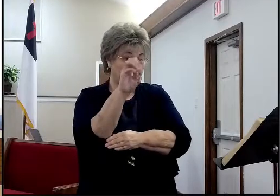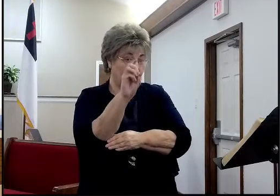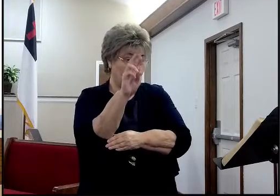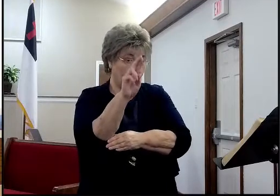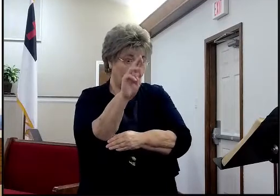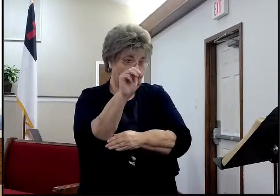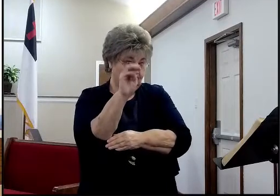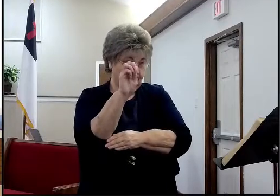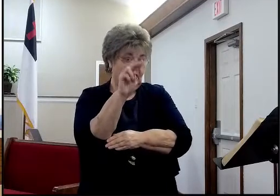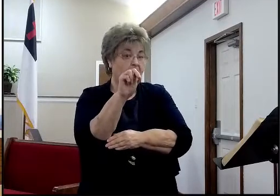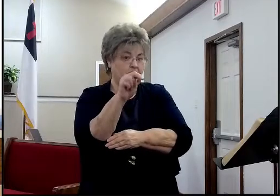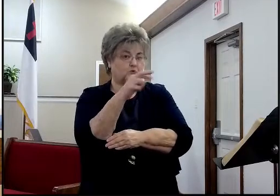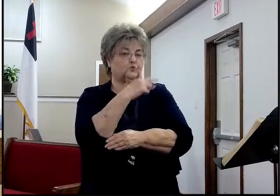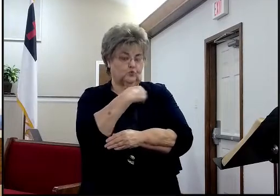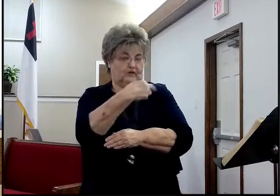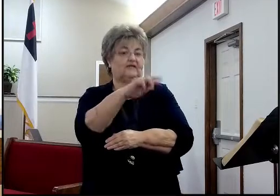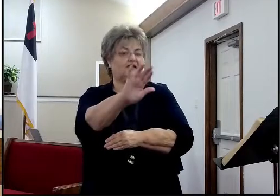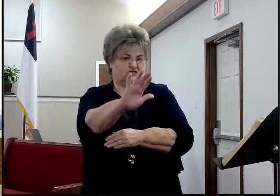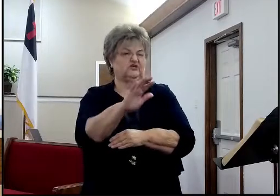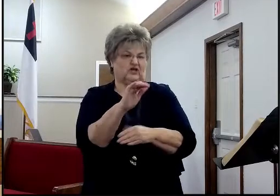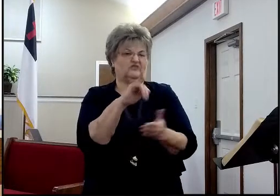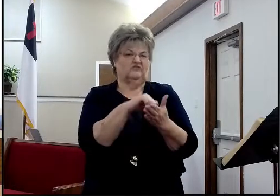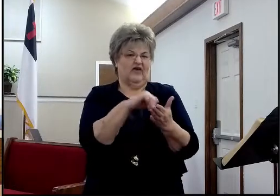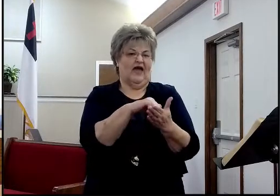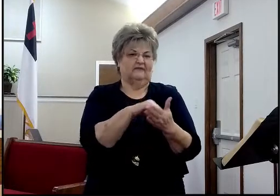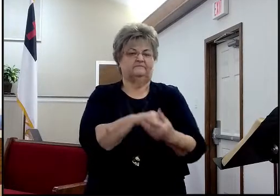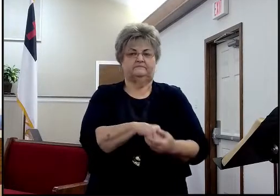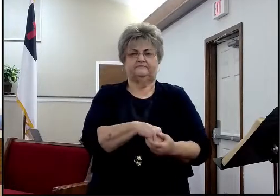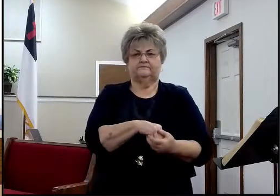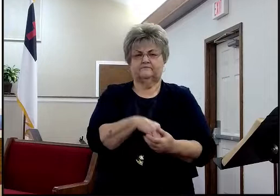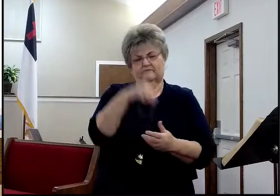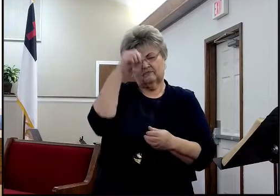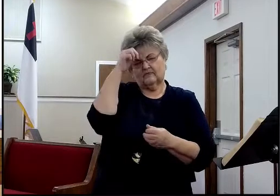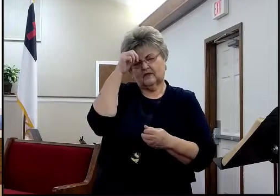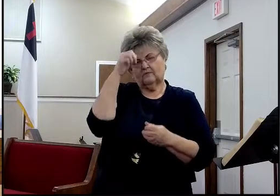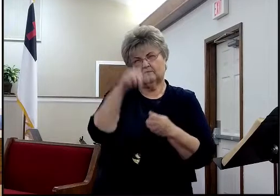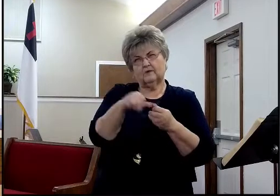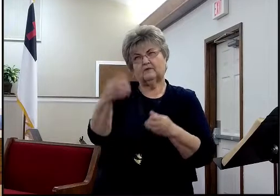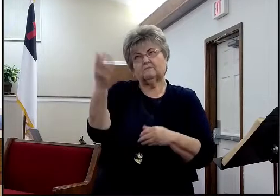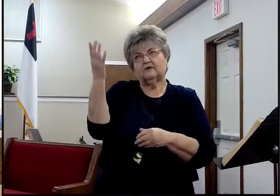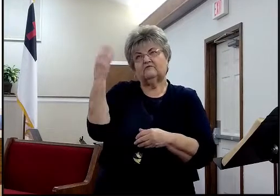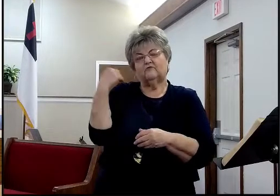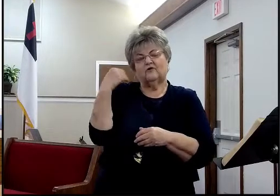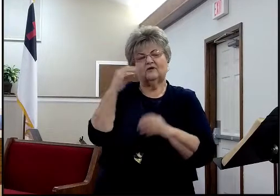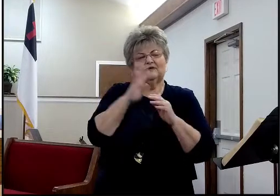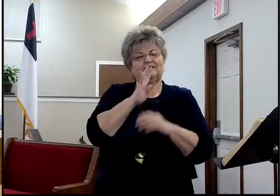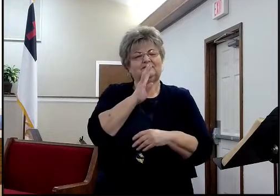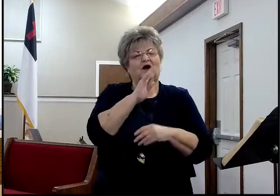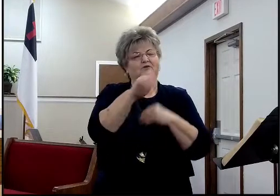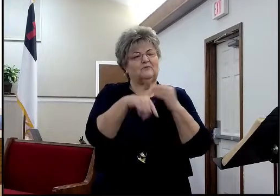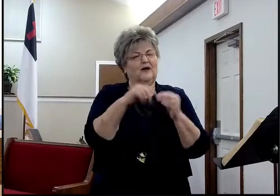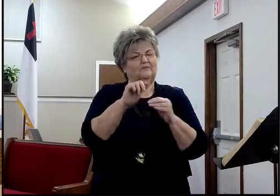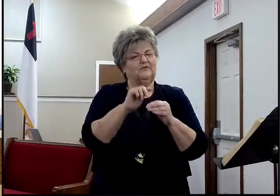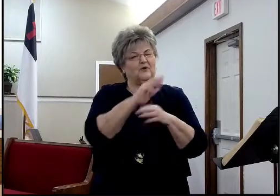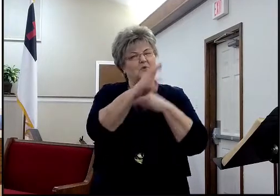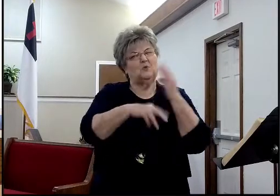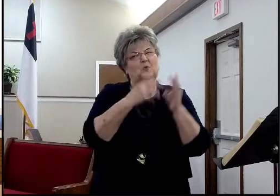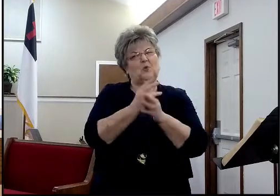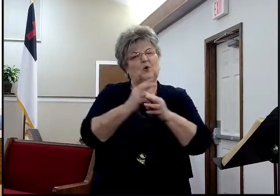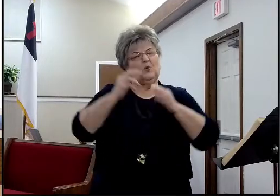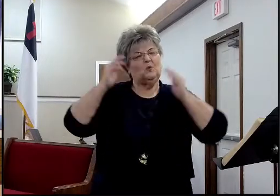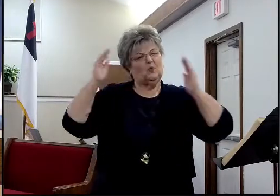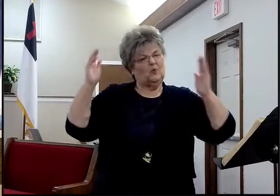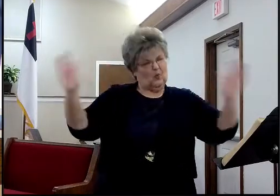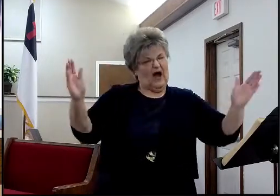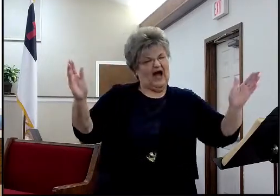There was once the Worldwide Church or something. You remember that? It's kind of died out, but it was big in the 80s and 90s. They